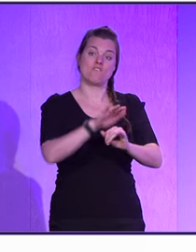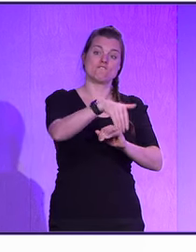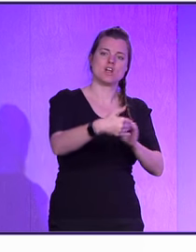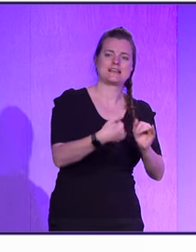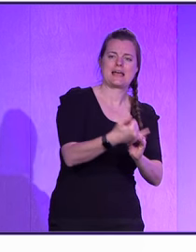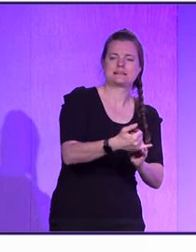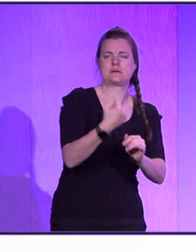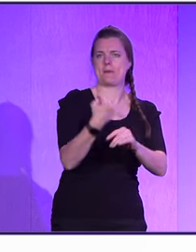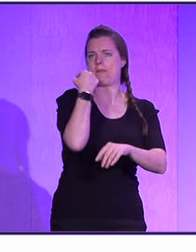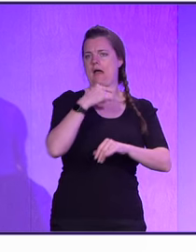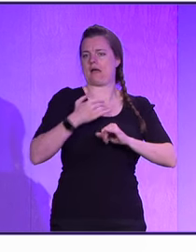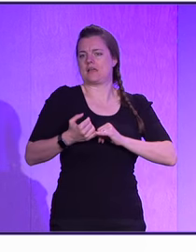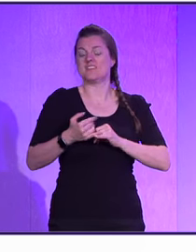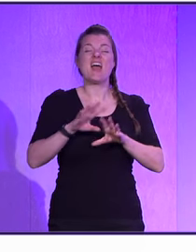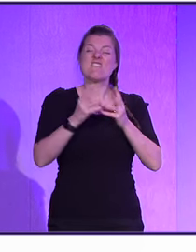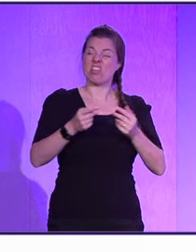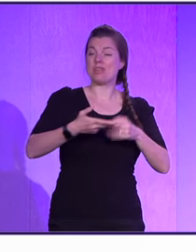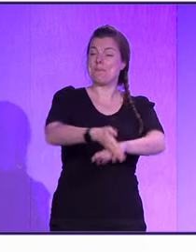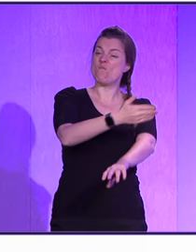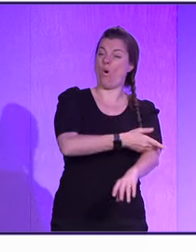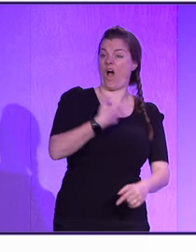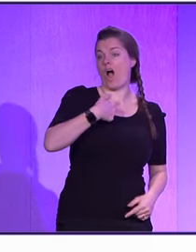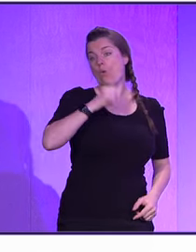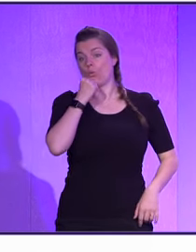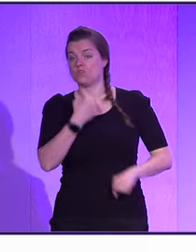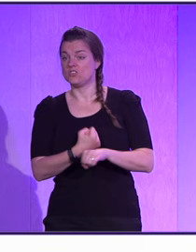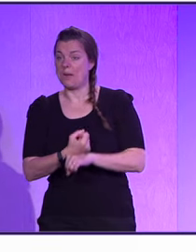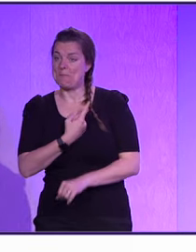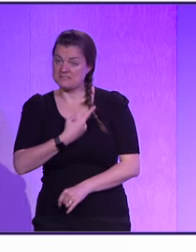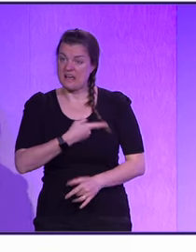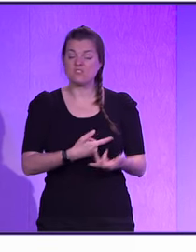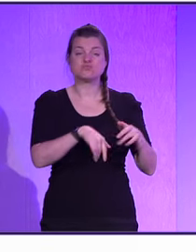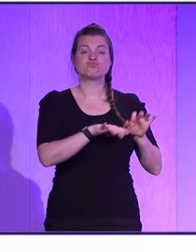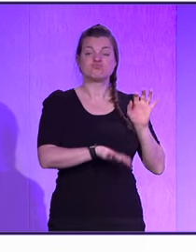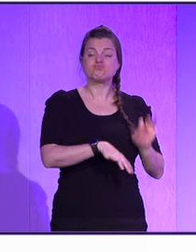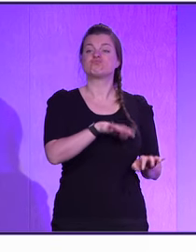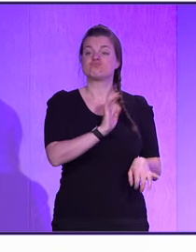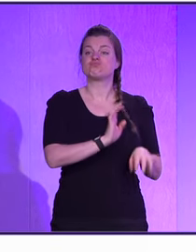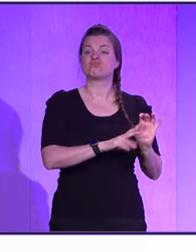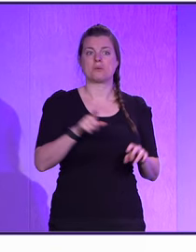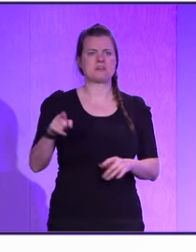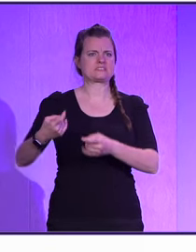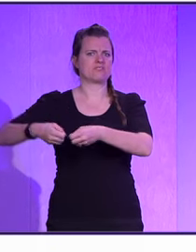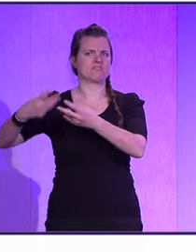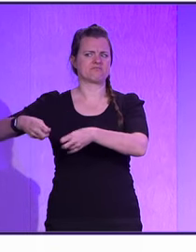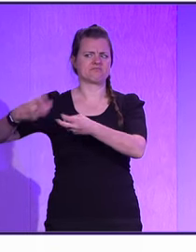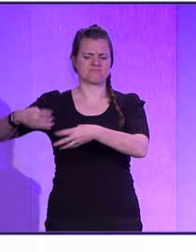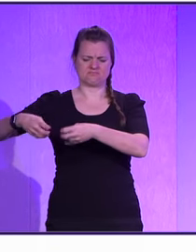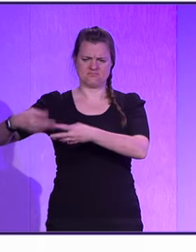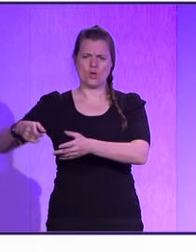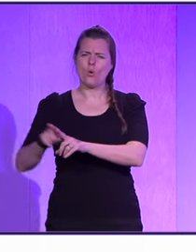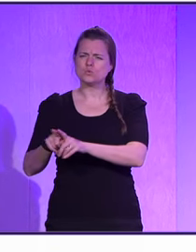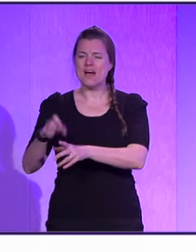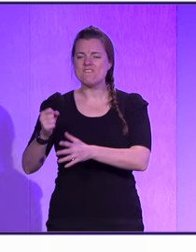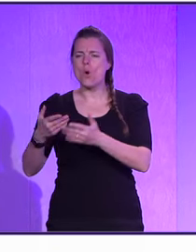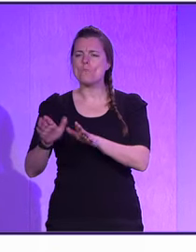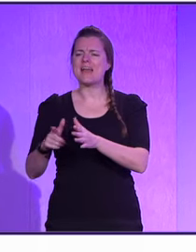all the things that I had to do earlier by hand just being so much faster. It even has like an open API spec,